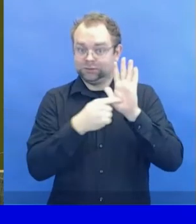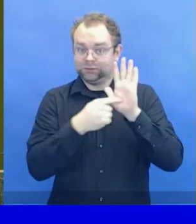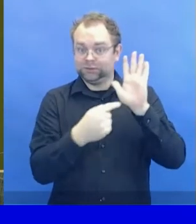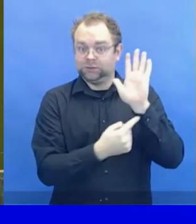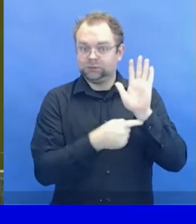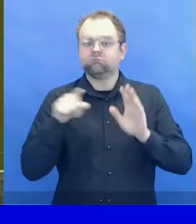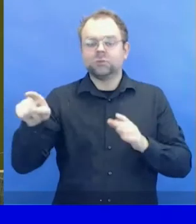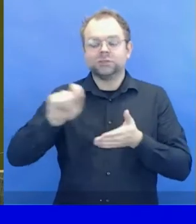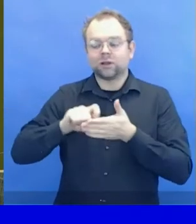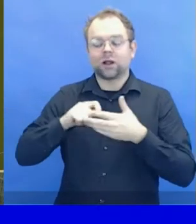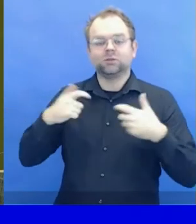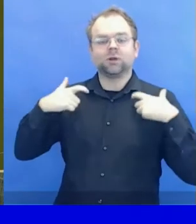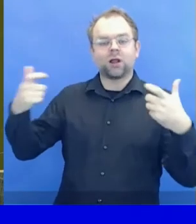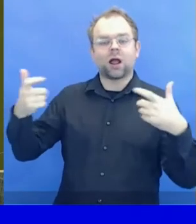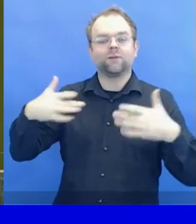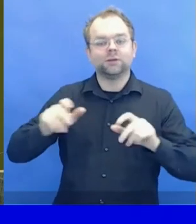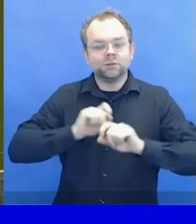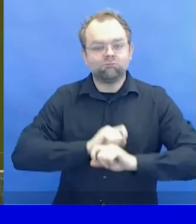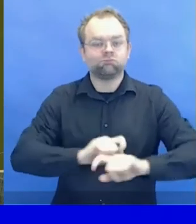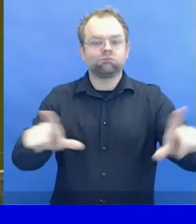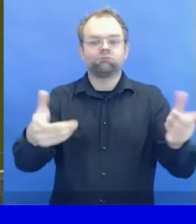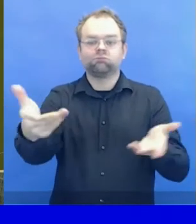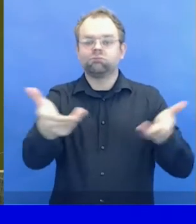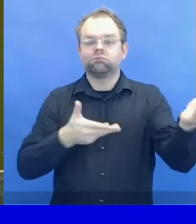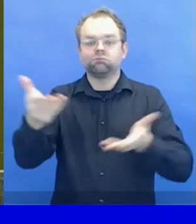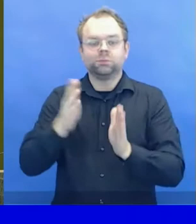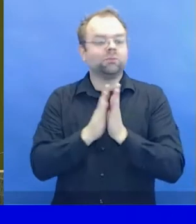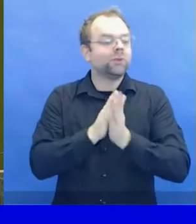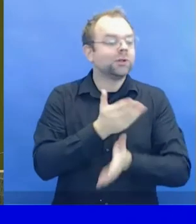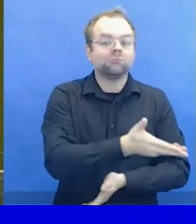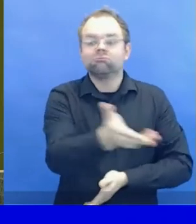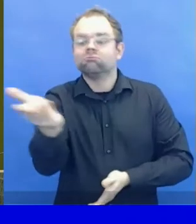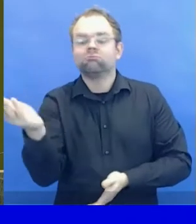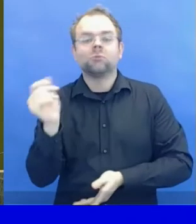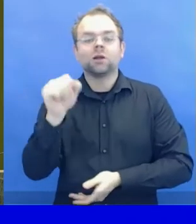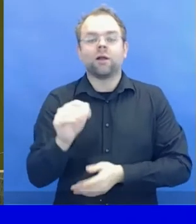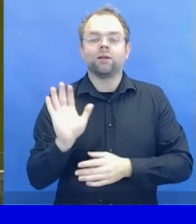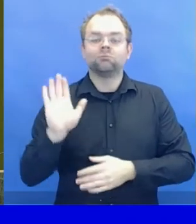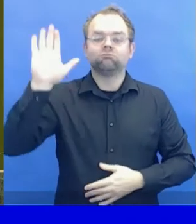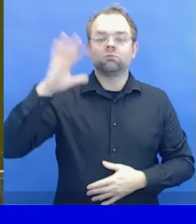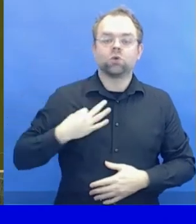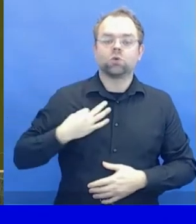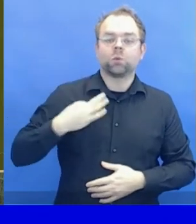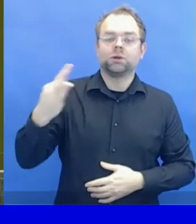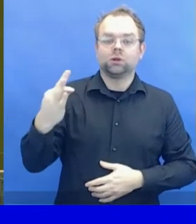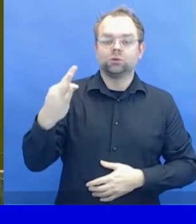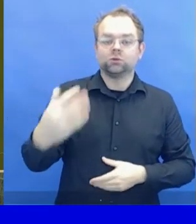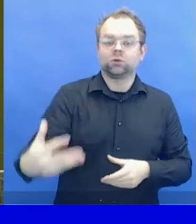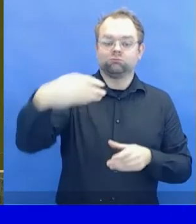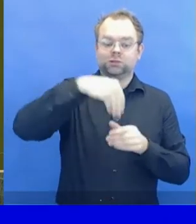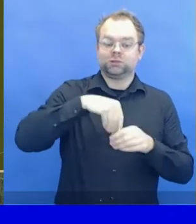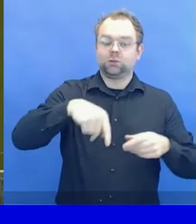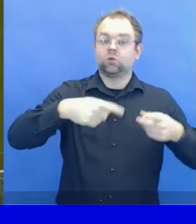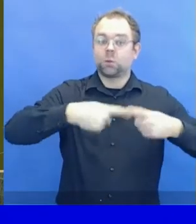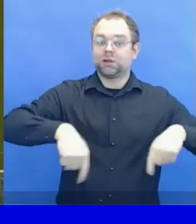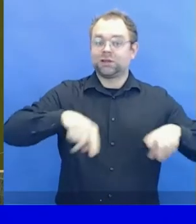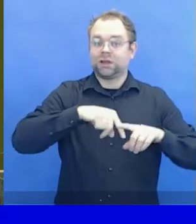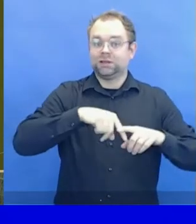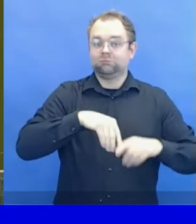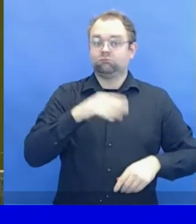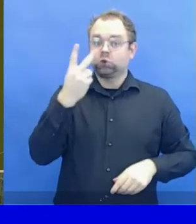of the postponement of the 13th session of the Conference of State Parties due to the COVID-19 pandemic,